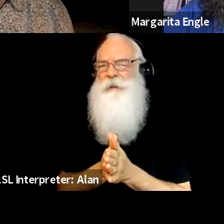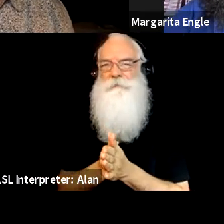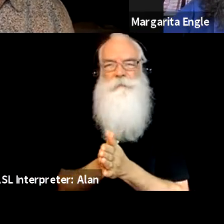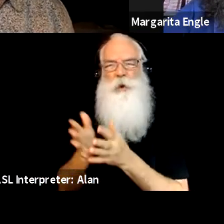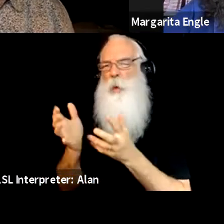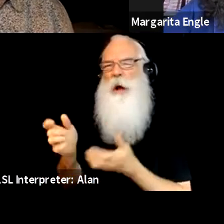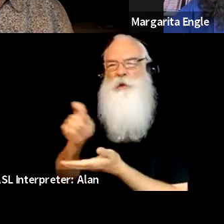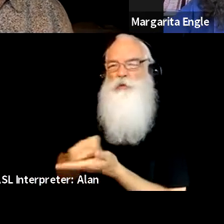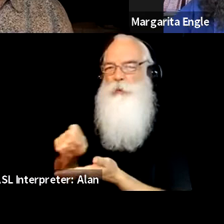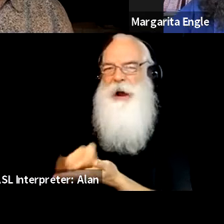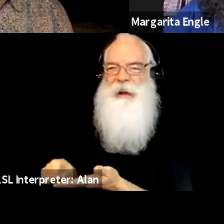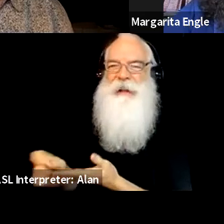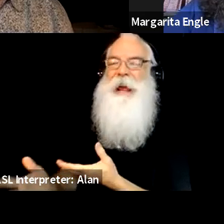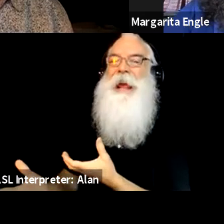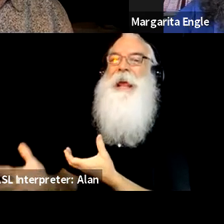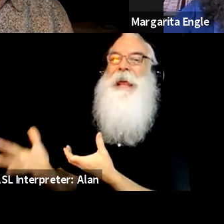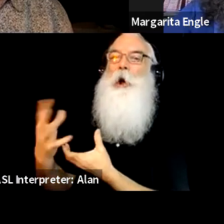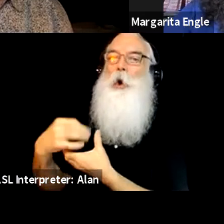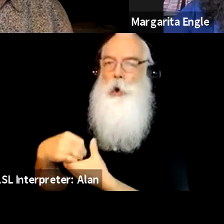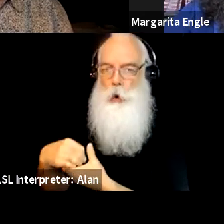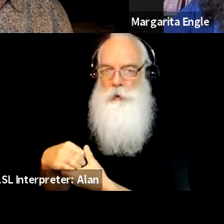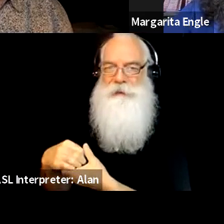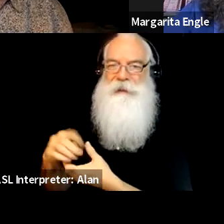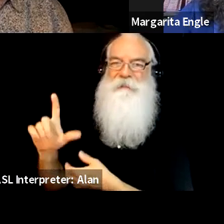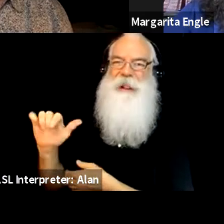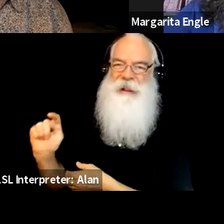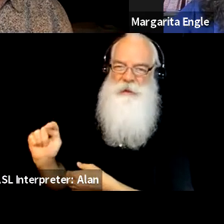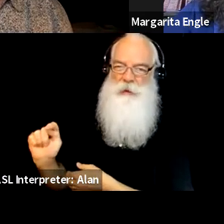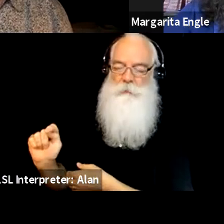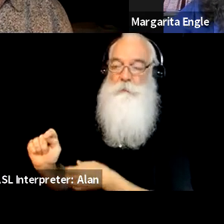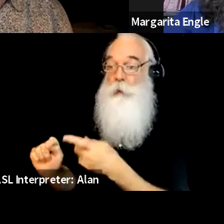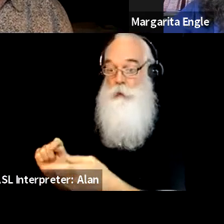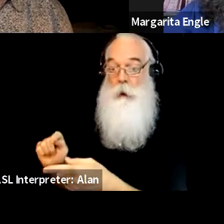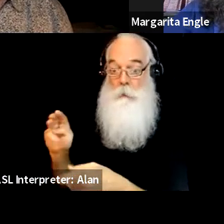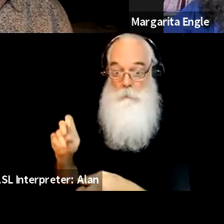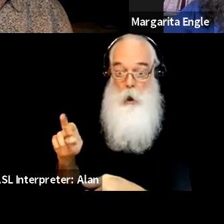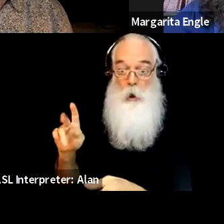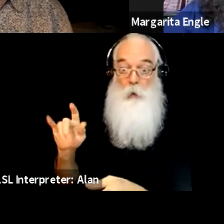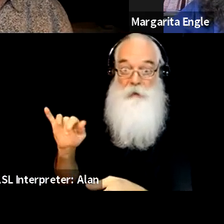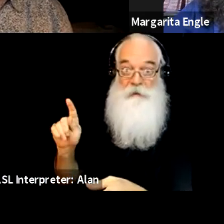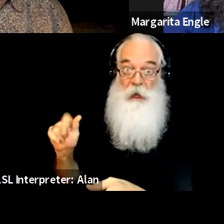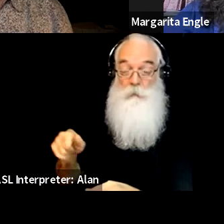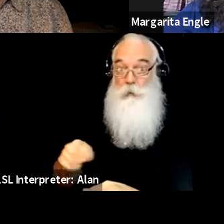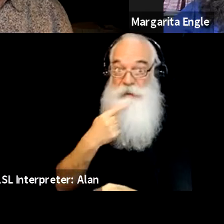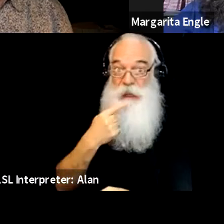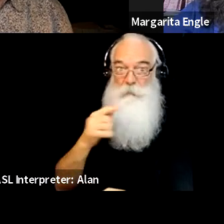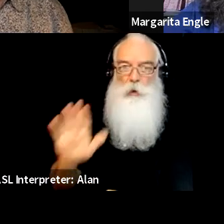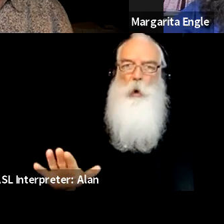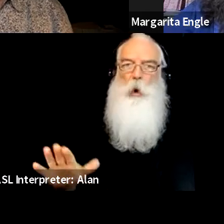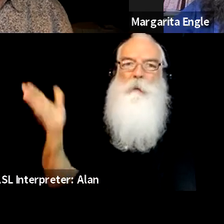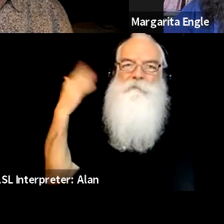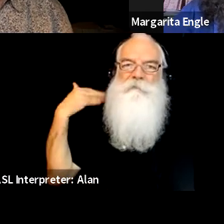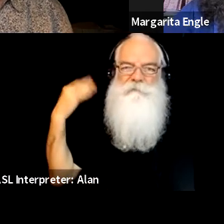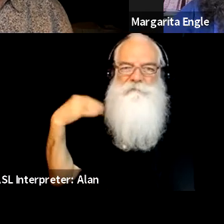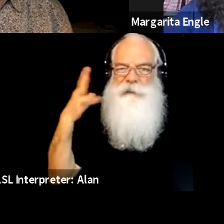Uh, I know Margarita, you touched upon that. Some of your work is autobiographical or based on your experiences. Um, do you find that's true,